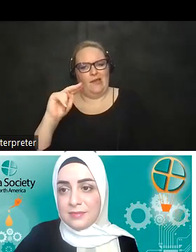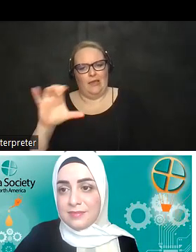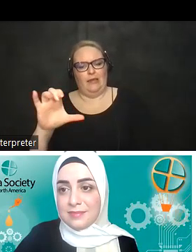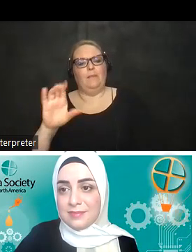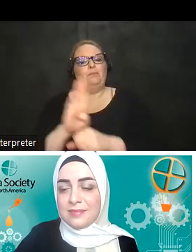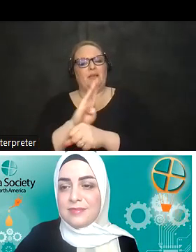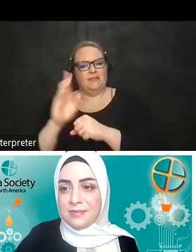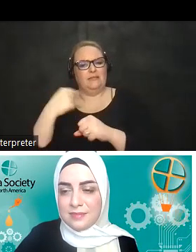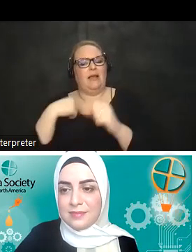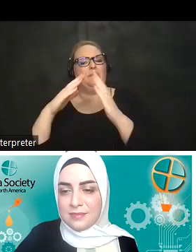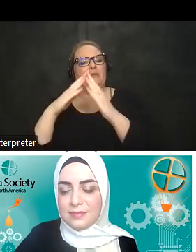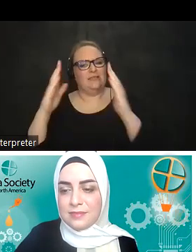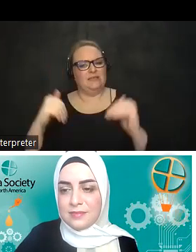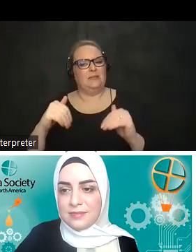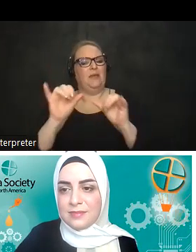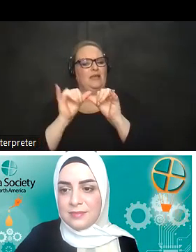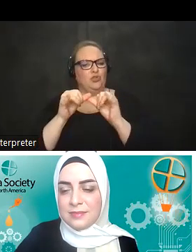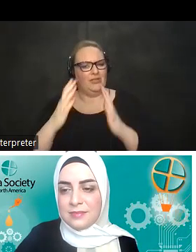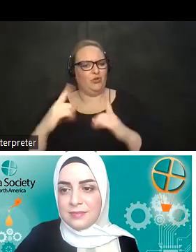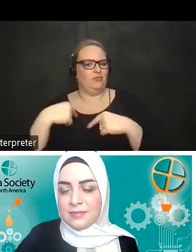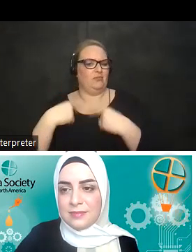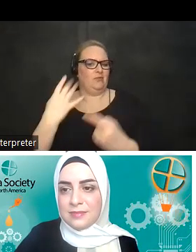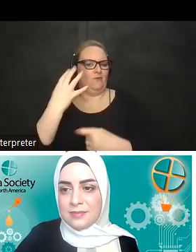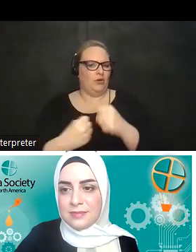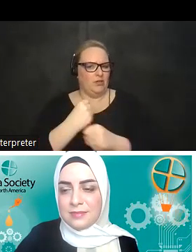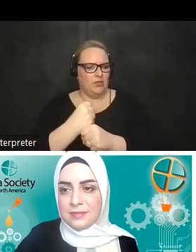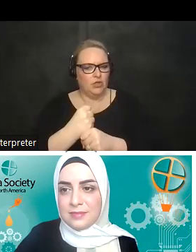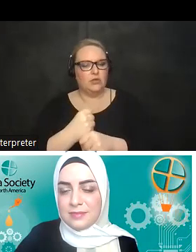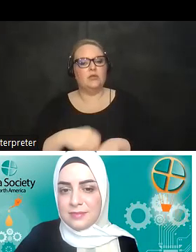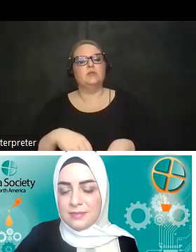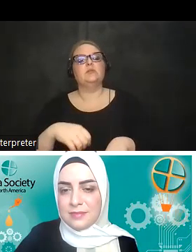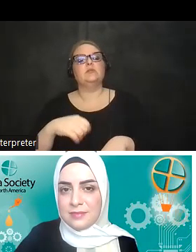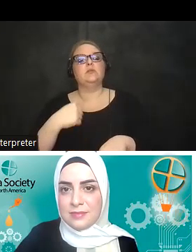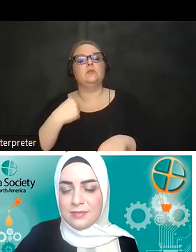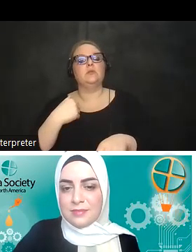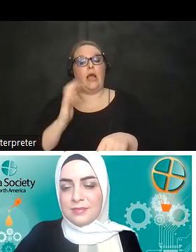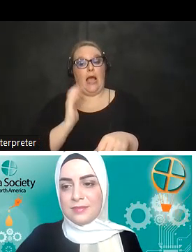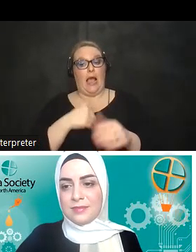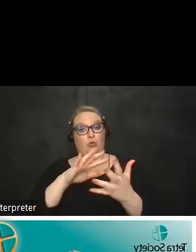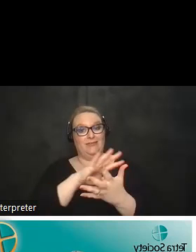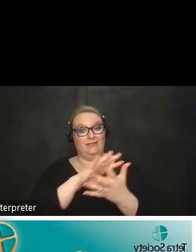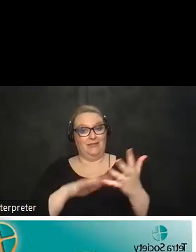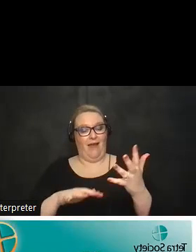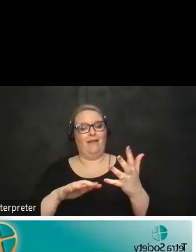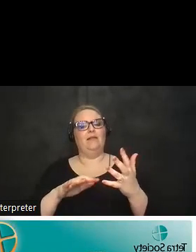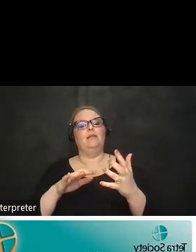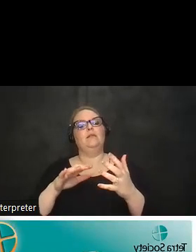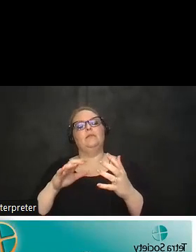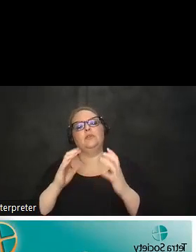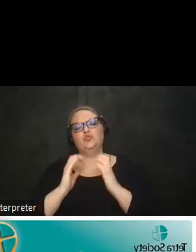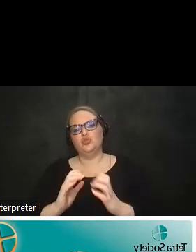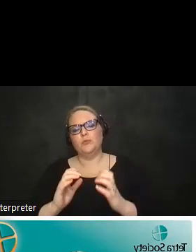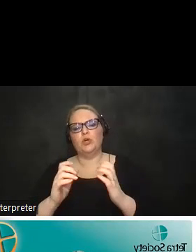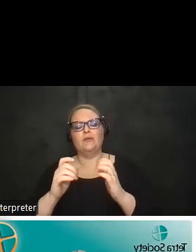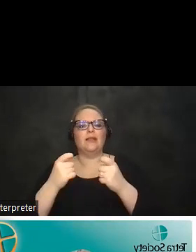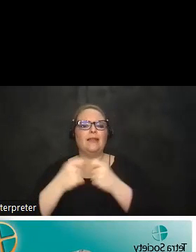system engineer for the past four years at brash a lot of the stuff we design is kind of consumer electronics wearables